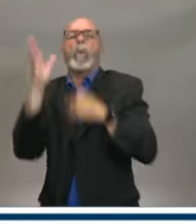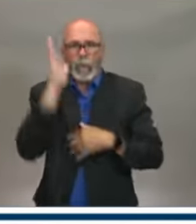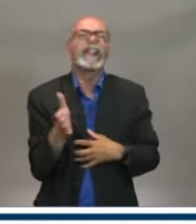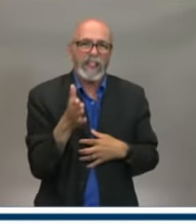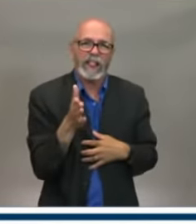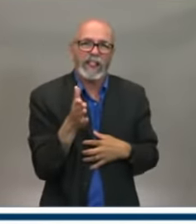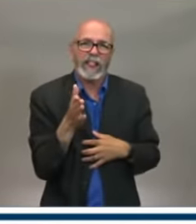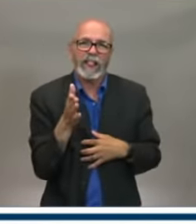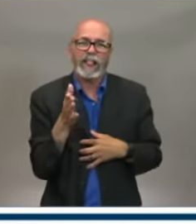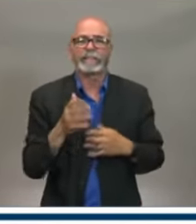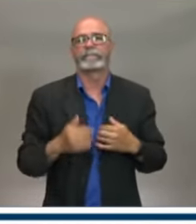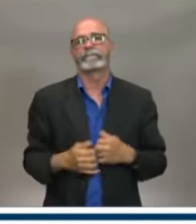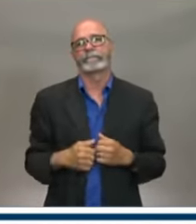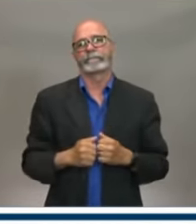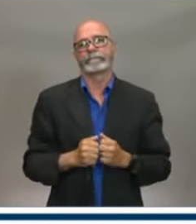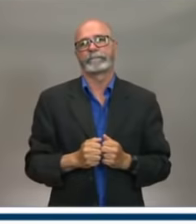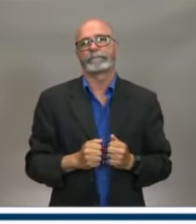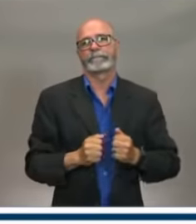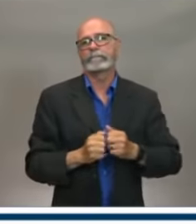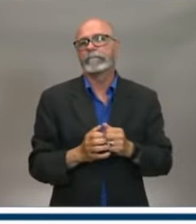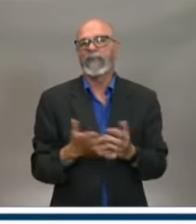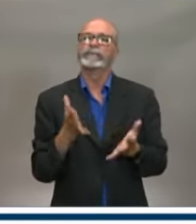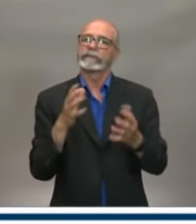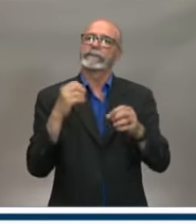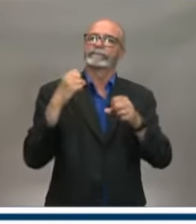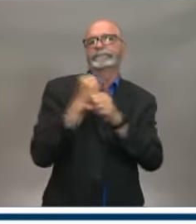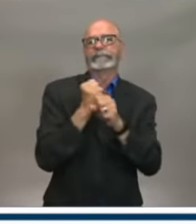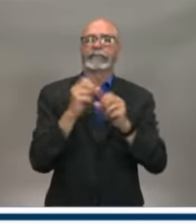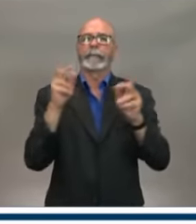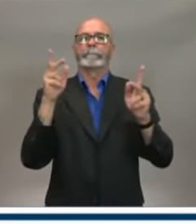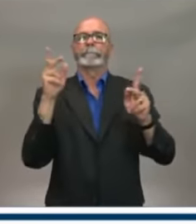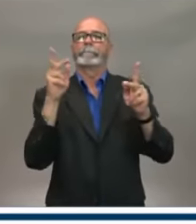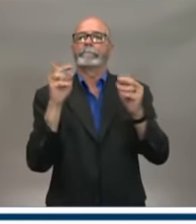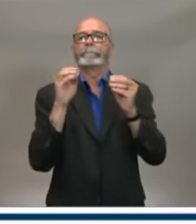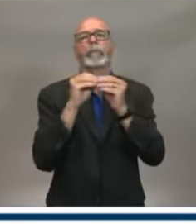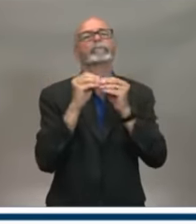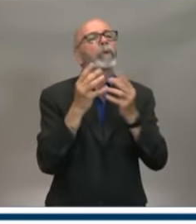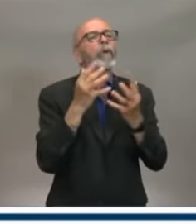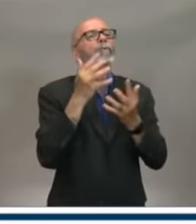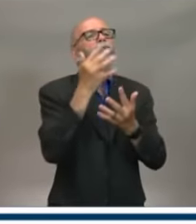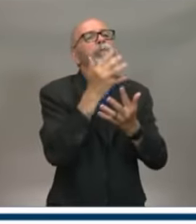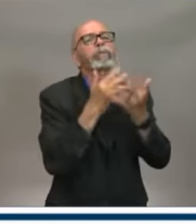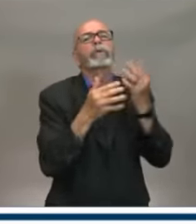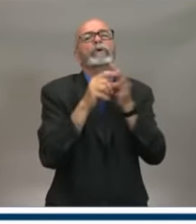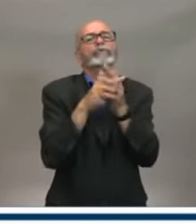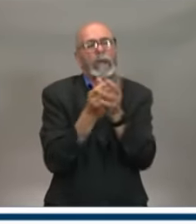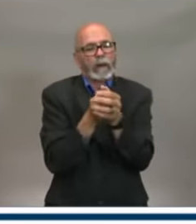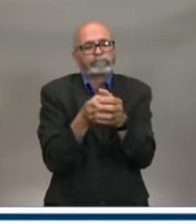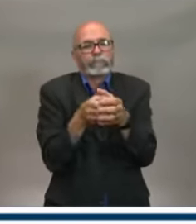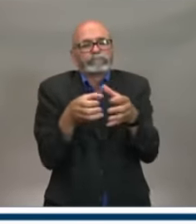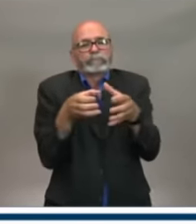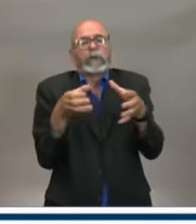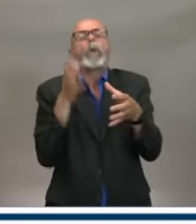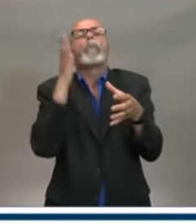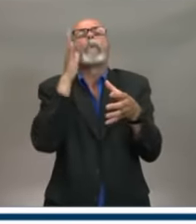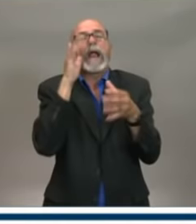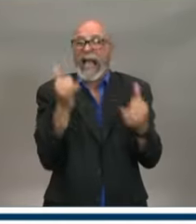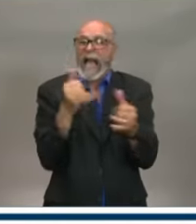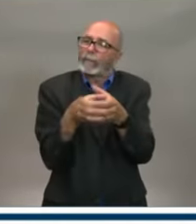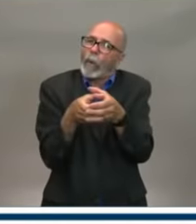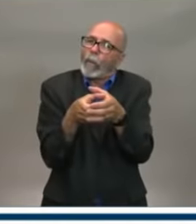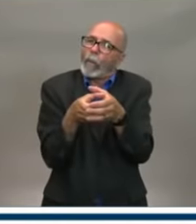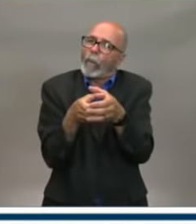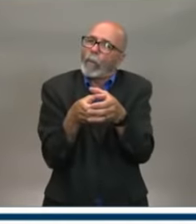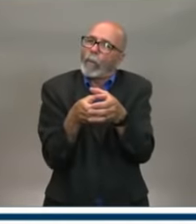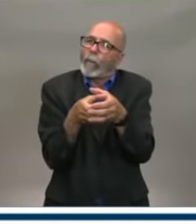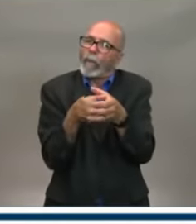ability of whether it's social gatherings or activities that can happen in businesses. We can't do this